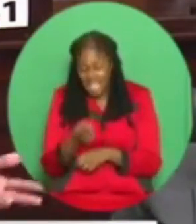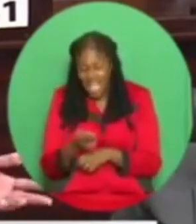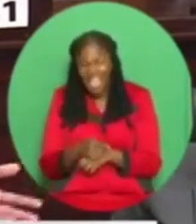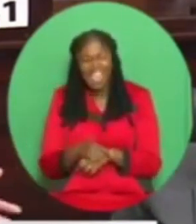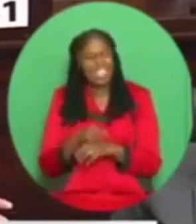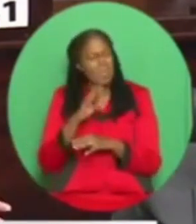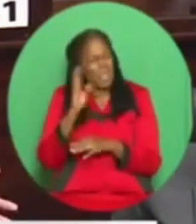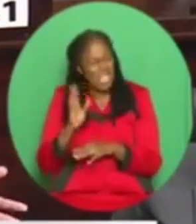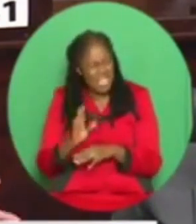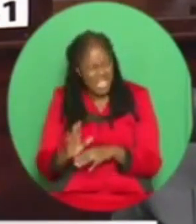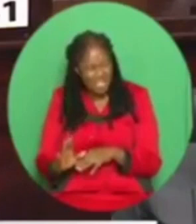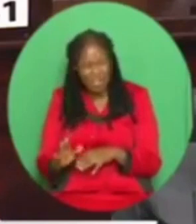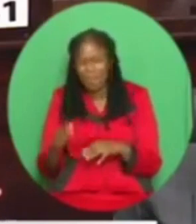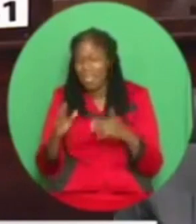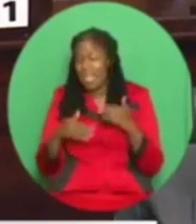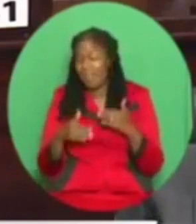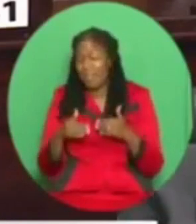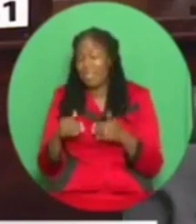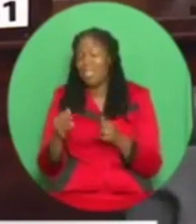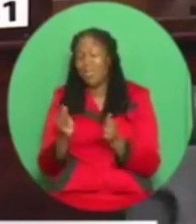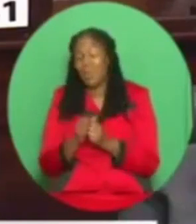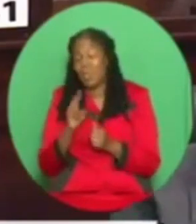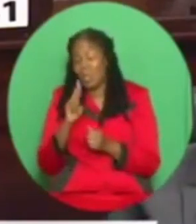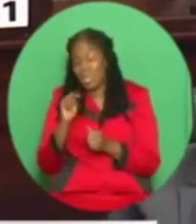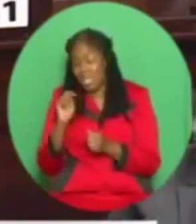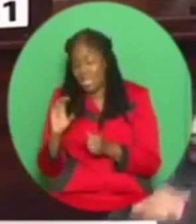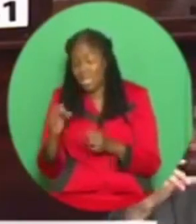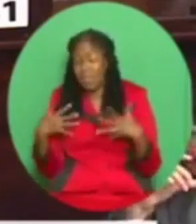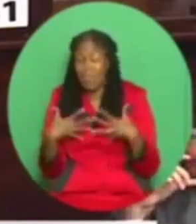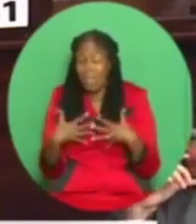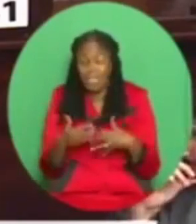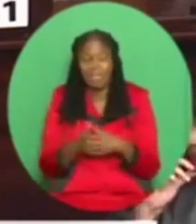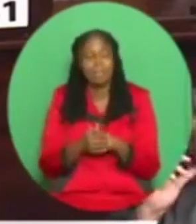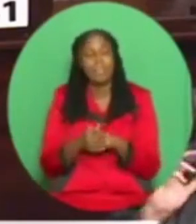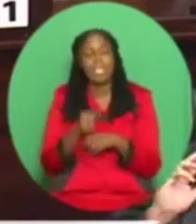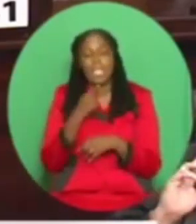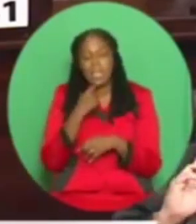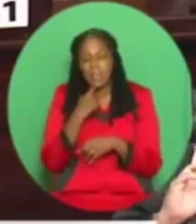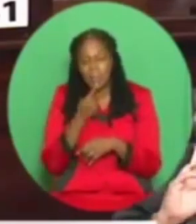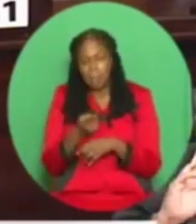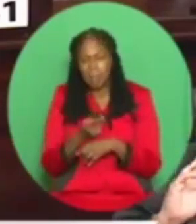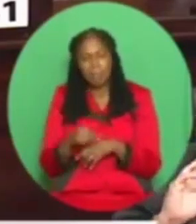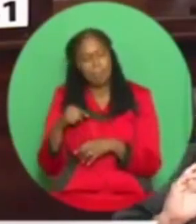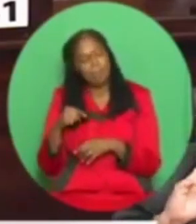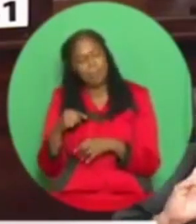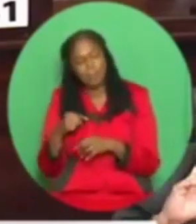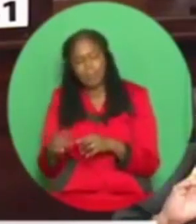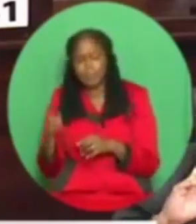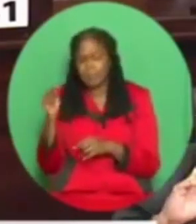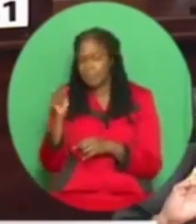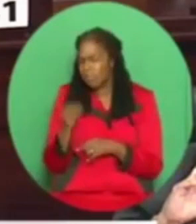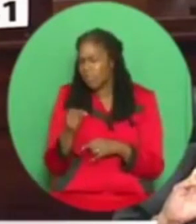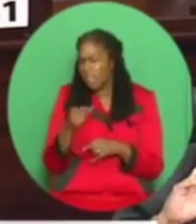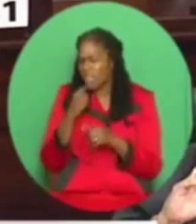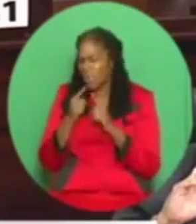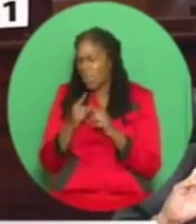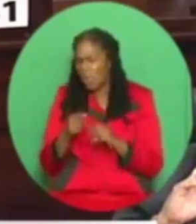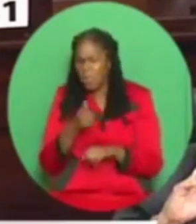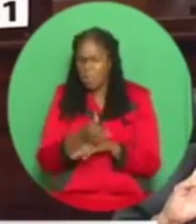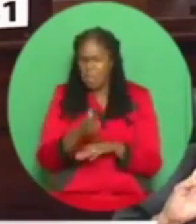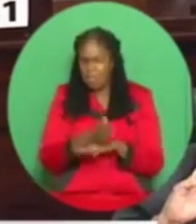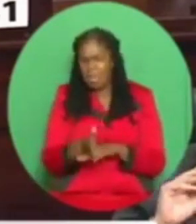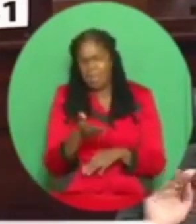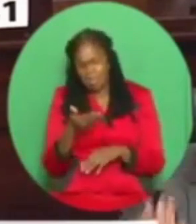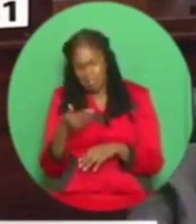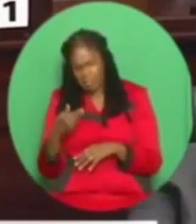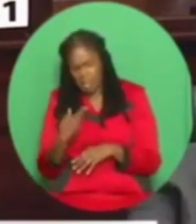finished they might stand up and read the sentencing and you know when they were pointing fingers at our side they forget to look at their side.